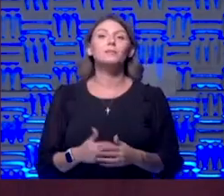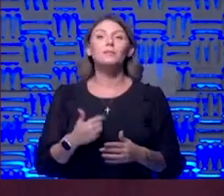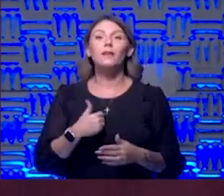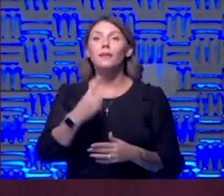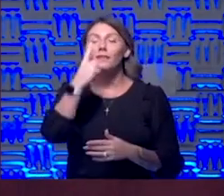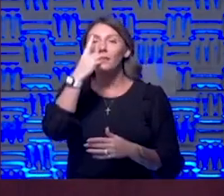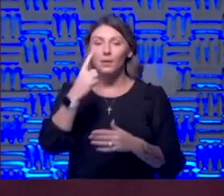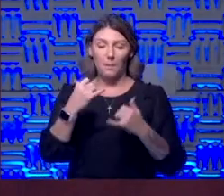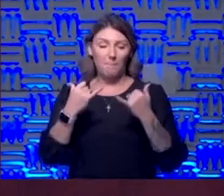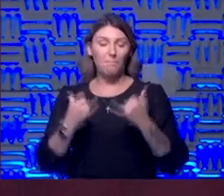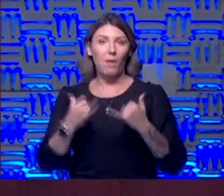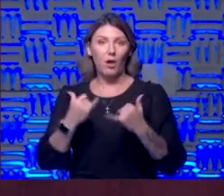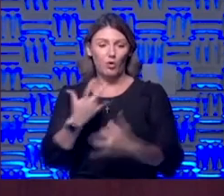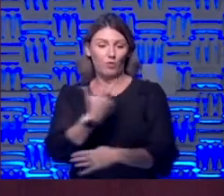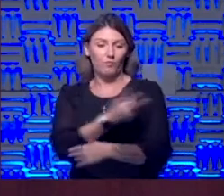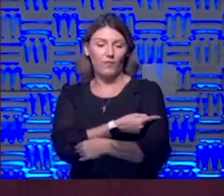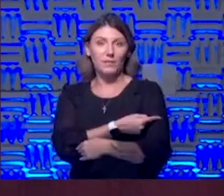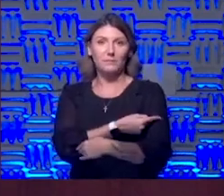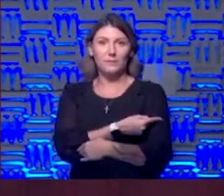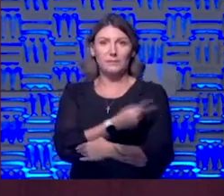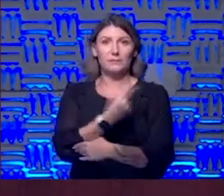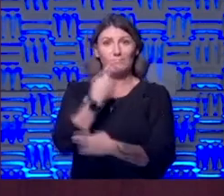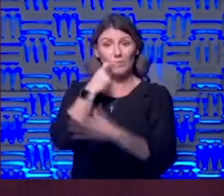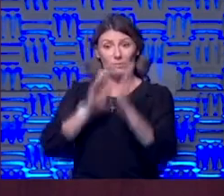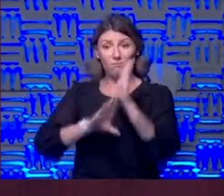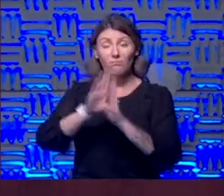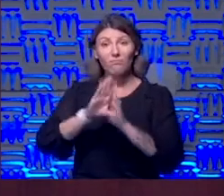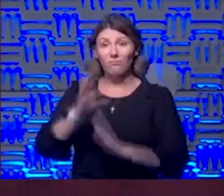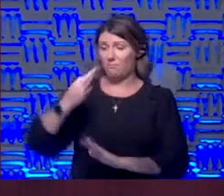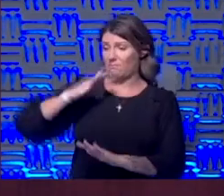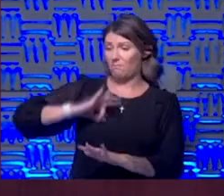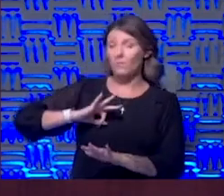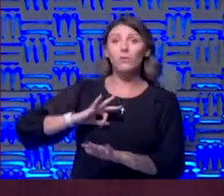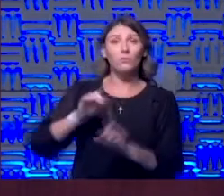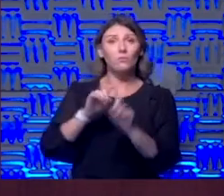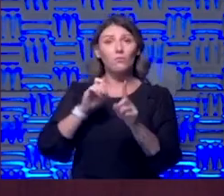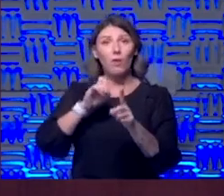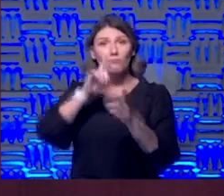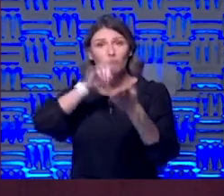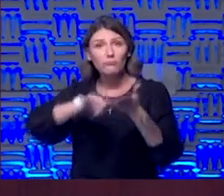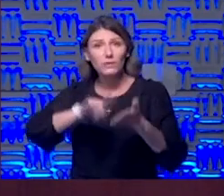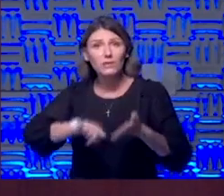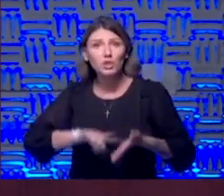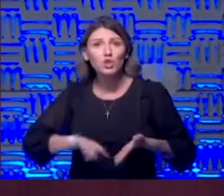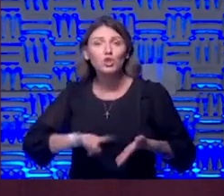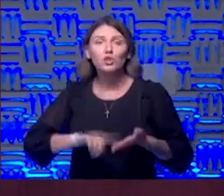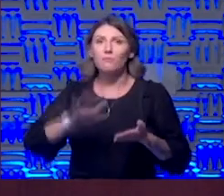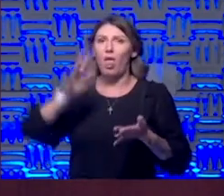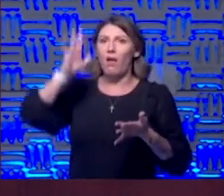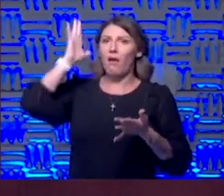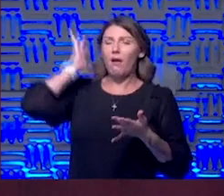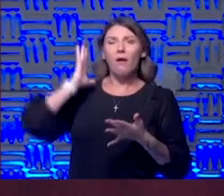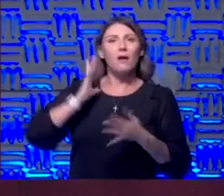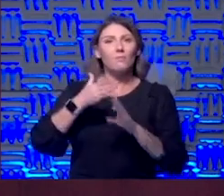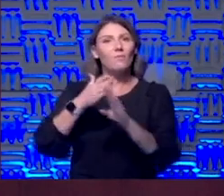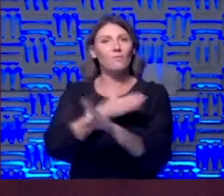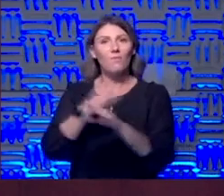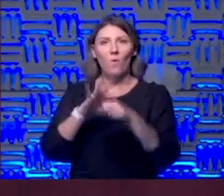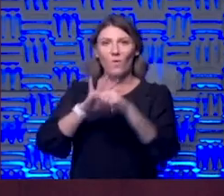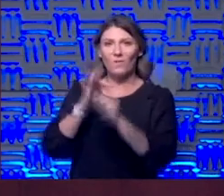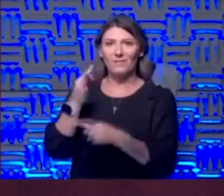modern maxi vaccines that have been developed they have actually benefited from some research that was done way before COVID-19